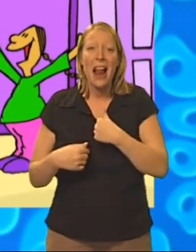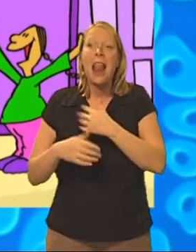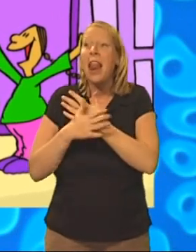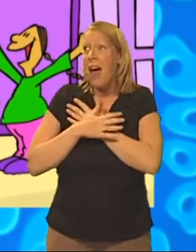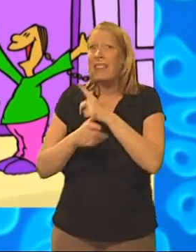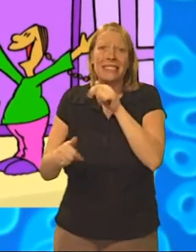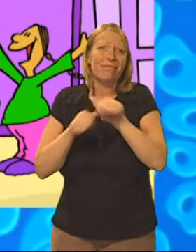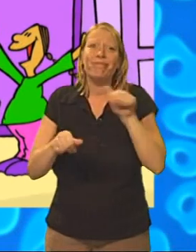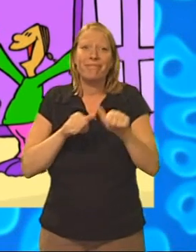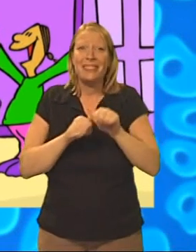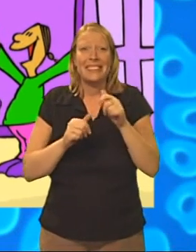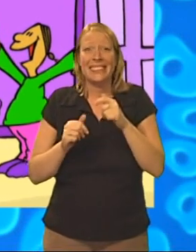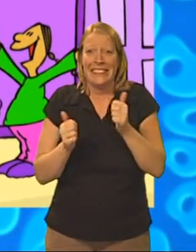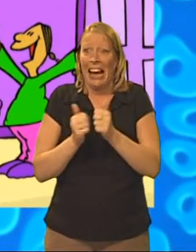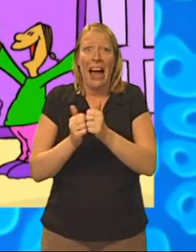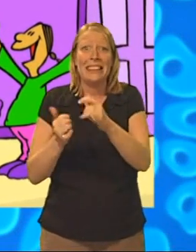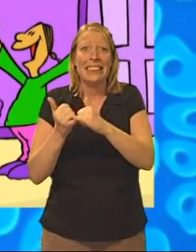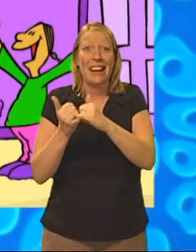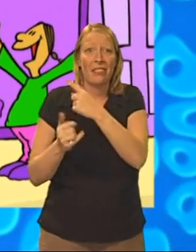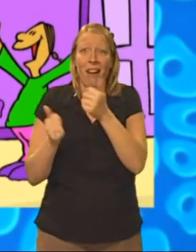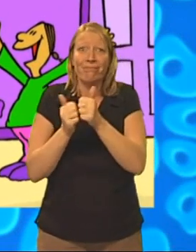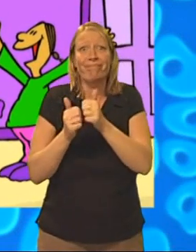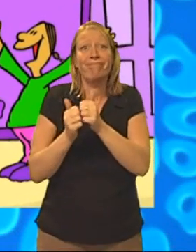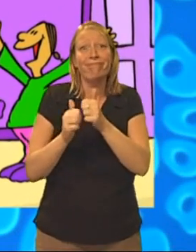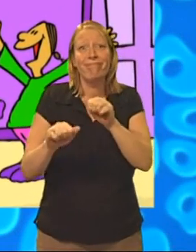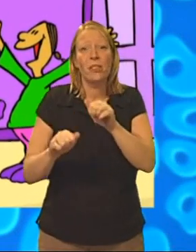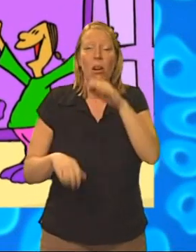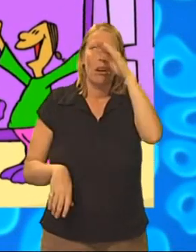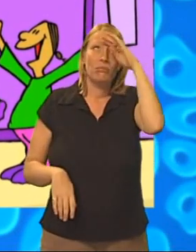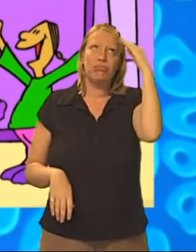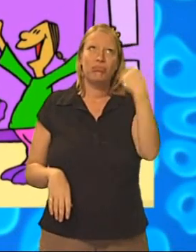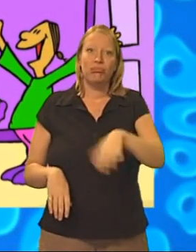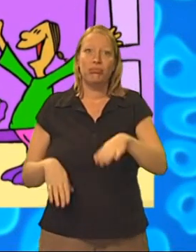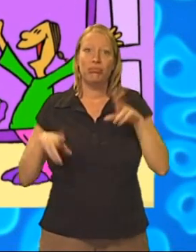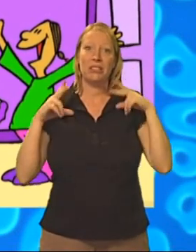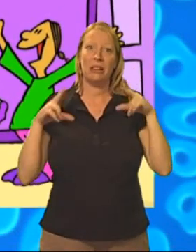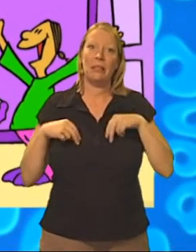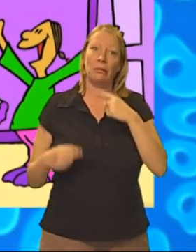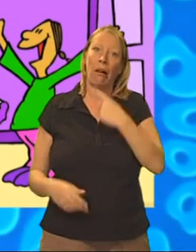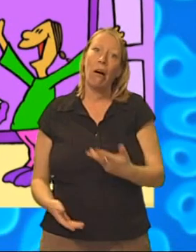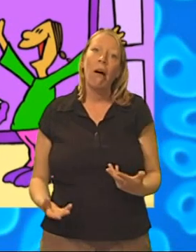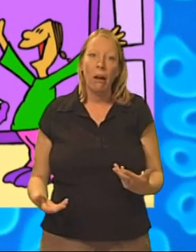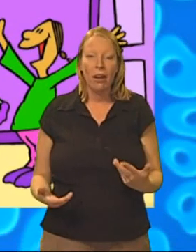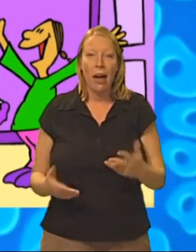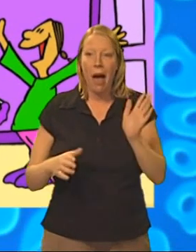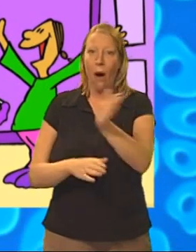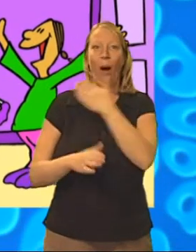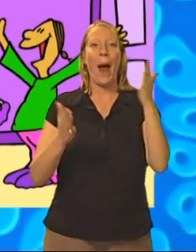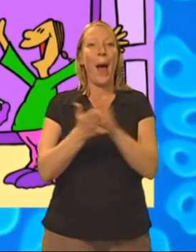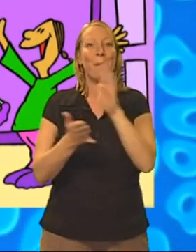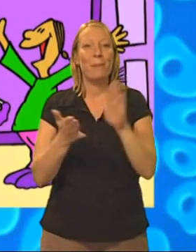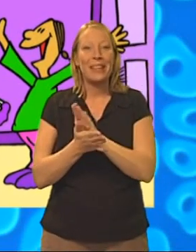love it, agreed Sunita. Phew, said the decorator. Everyone was happy.